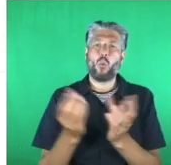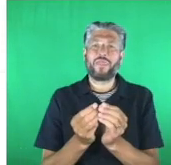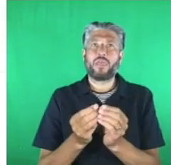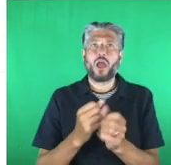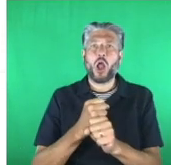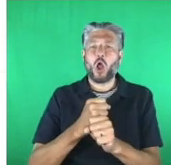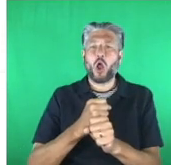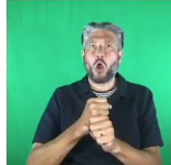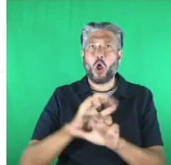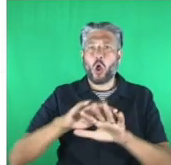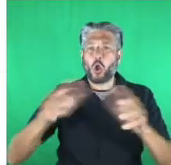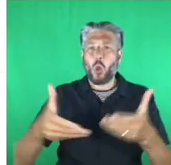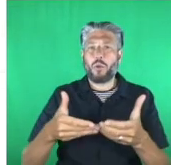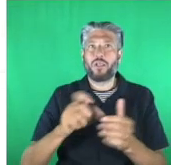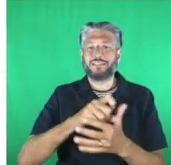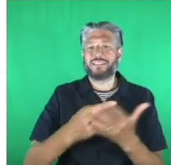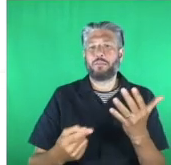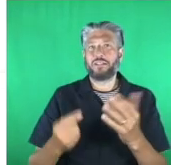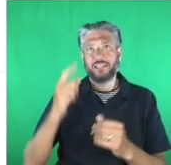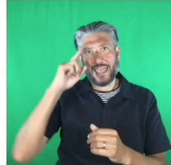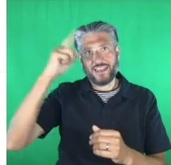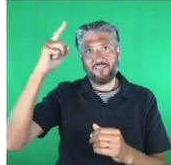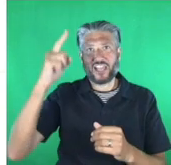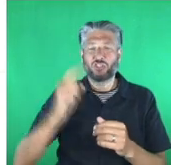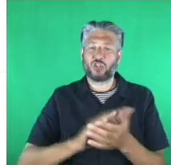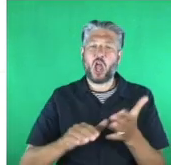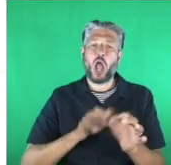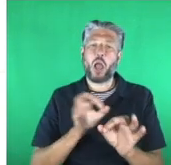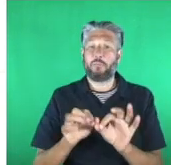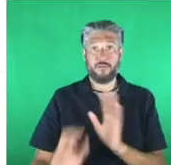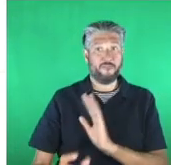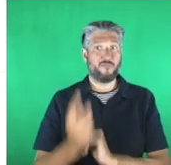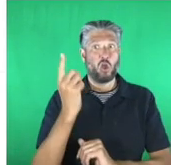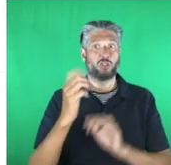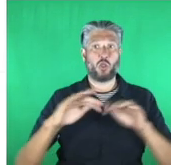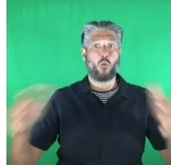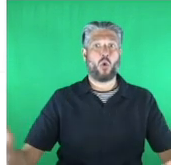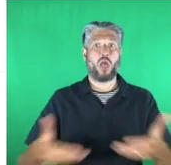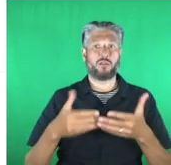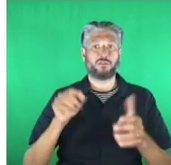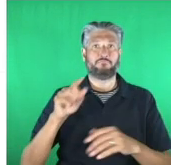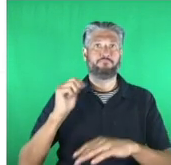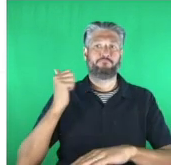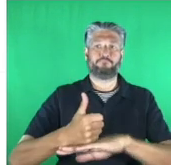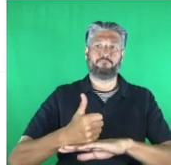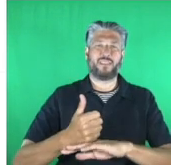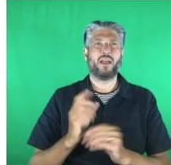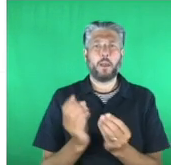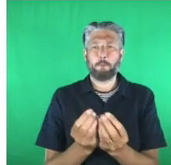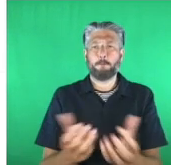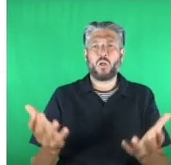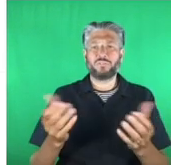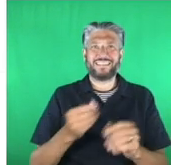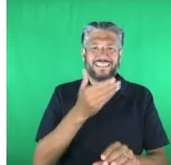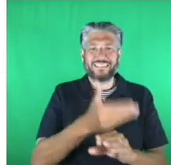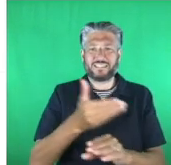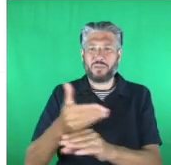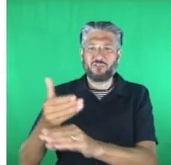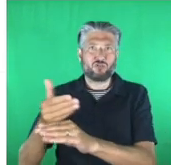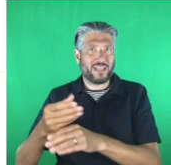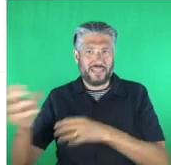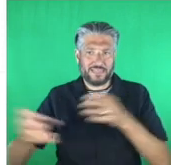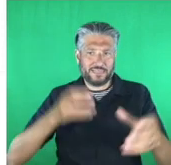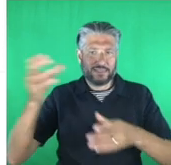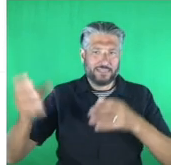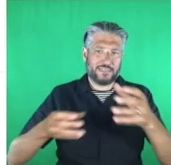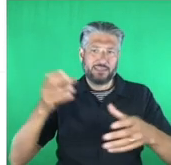and is the first of its kind in the world. It's a multidisciplinary course where design engineering meets global policy in the